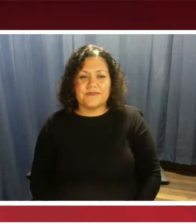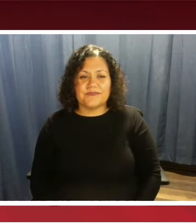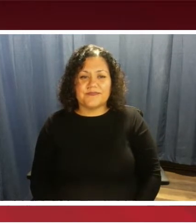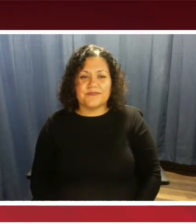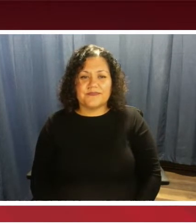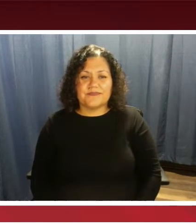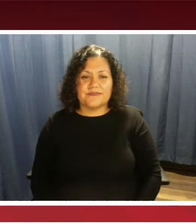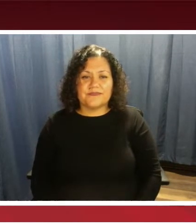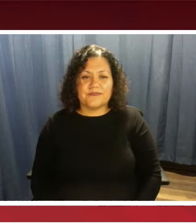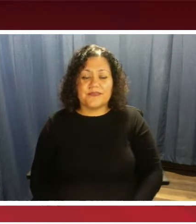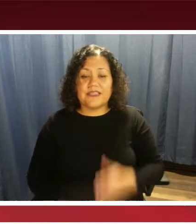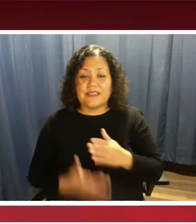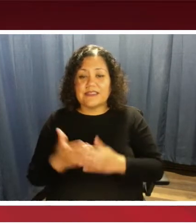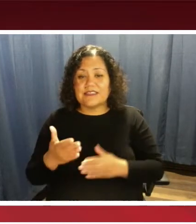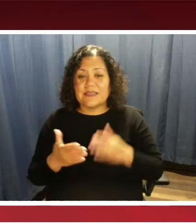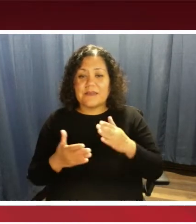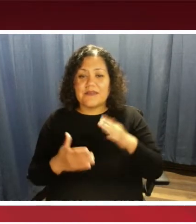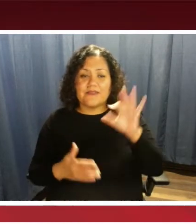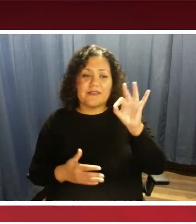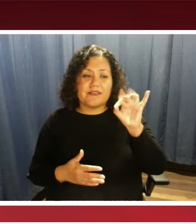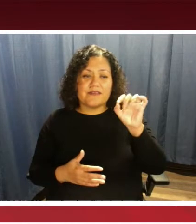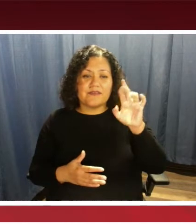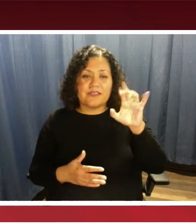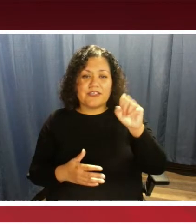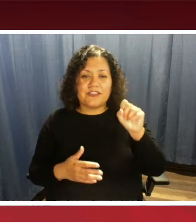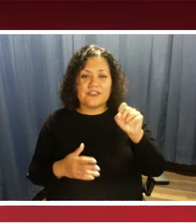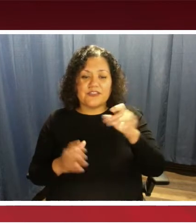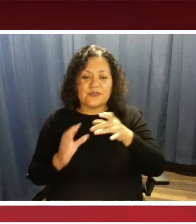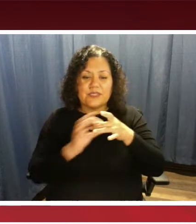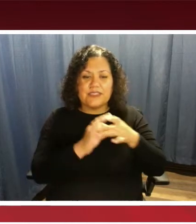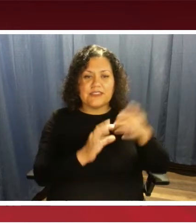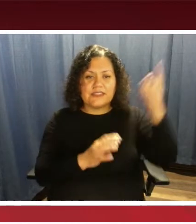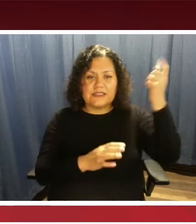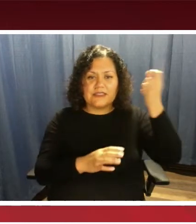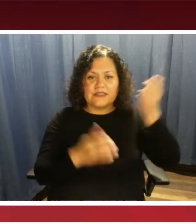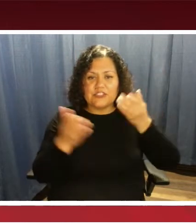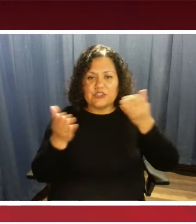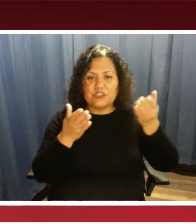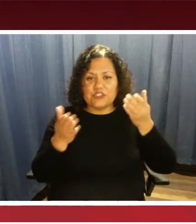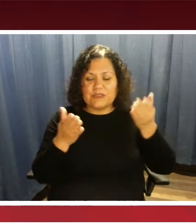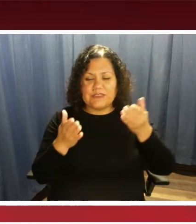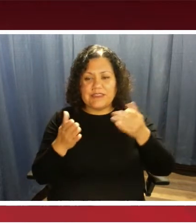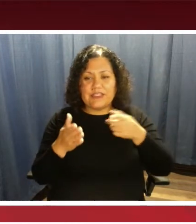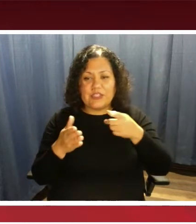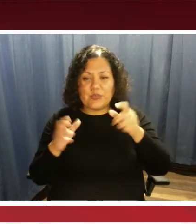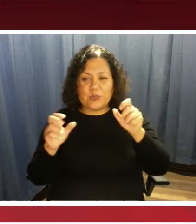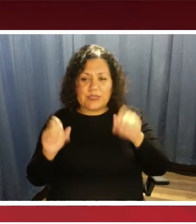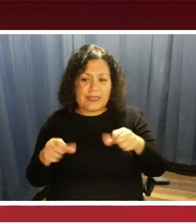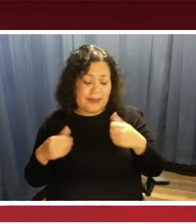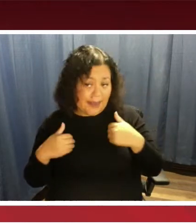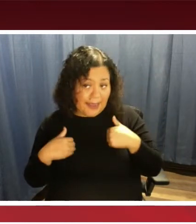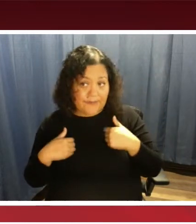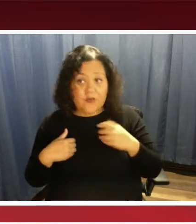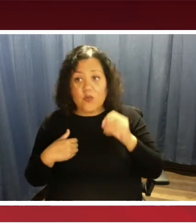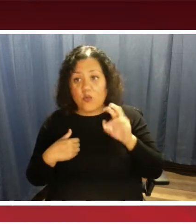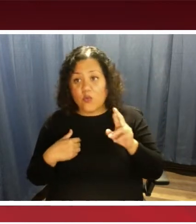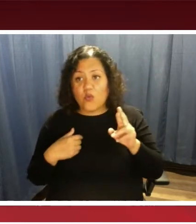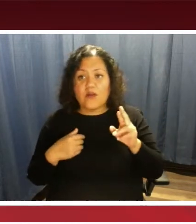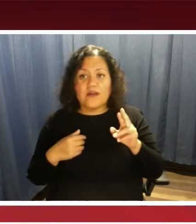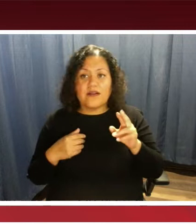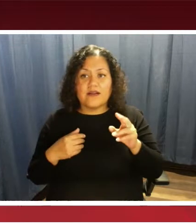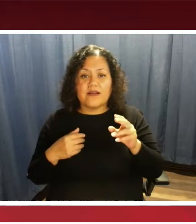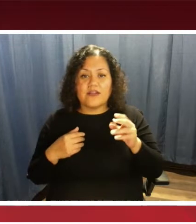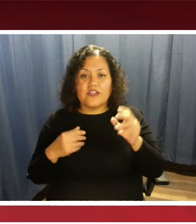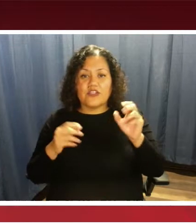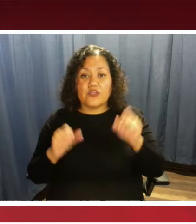Some of the features of subscription service that you can have are that they can go to multiple locations,